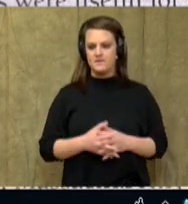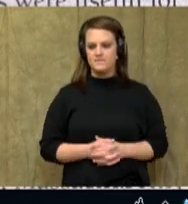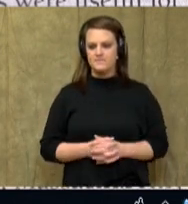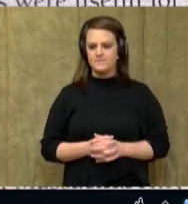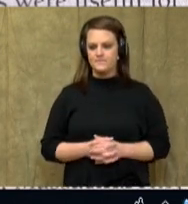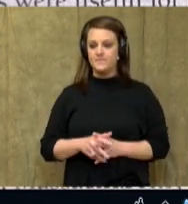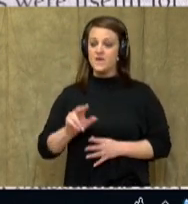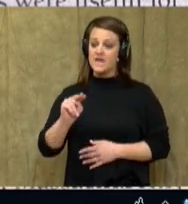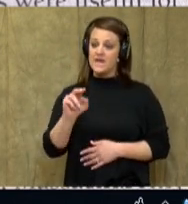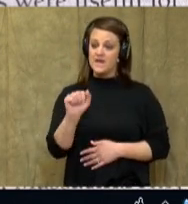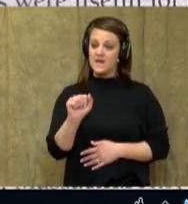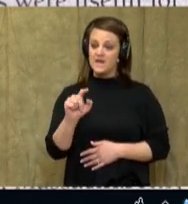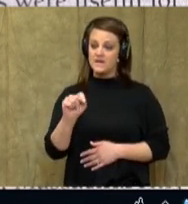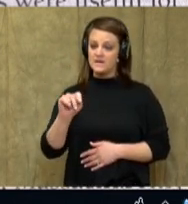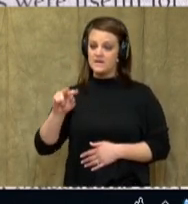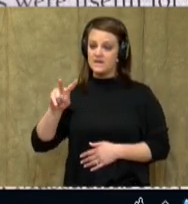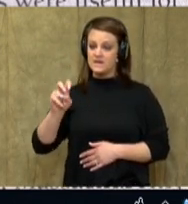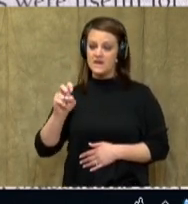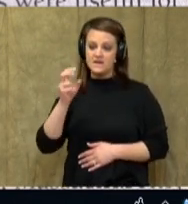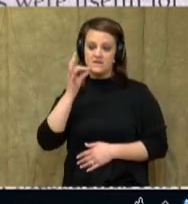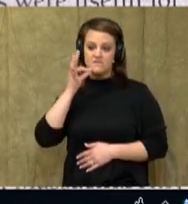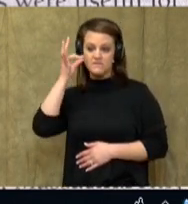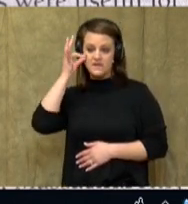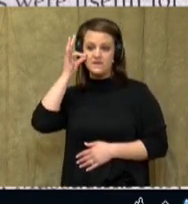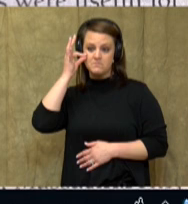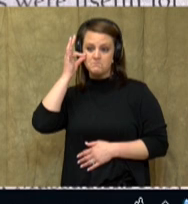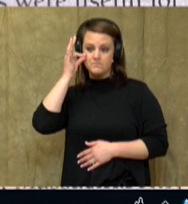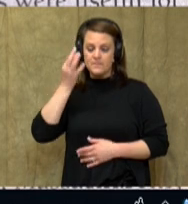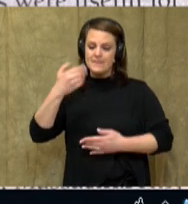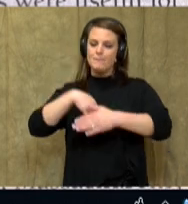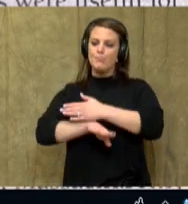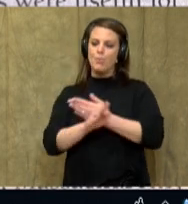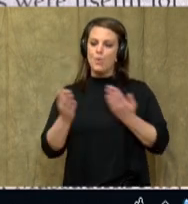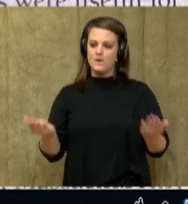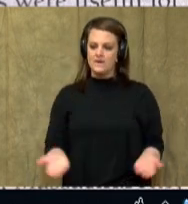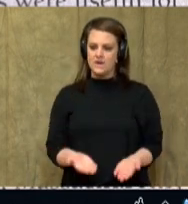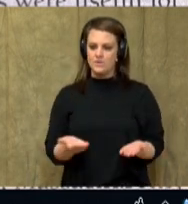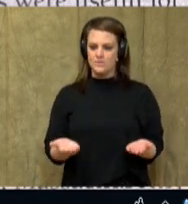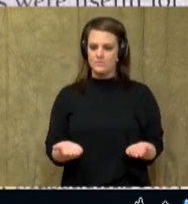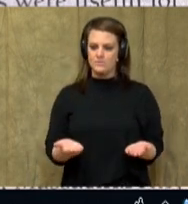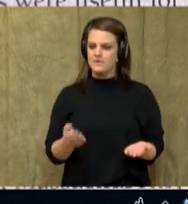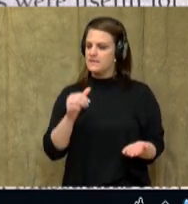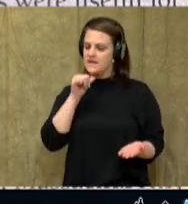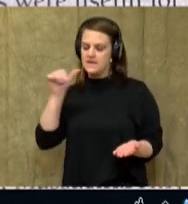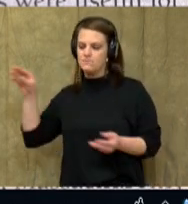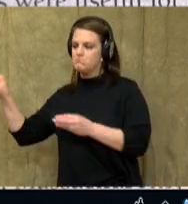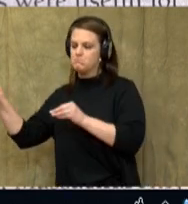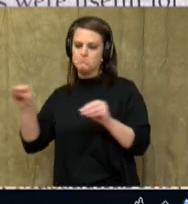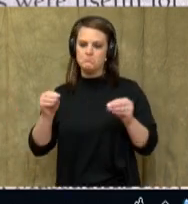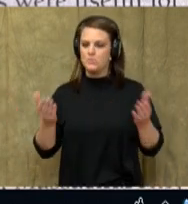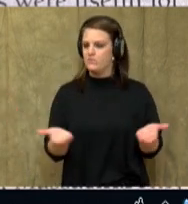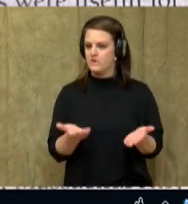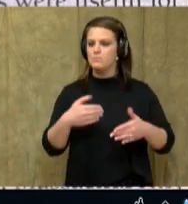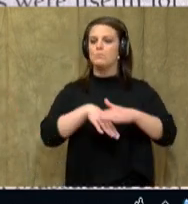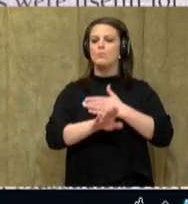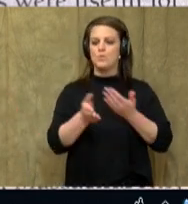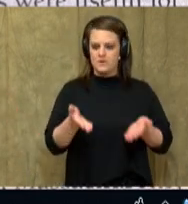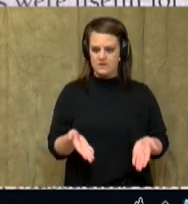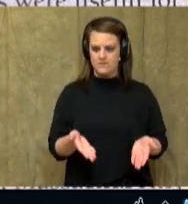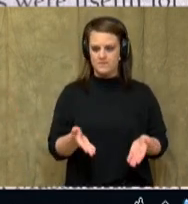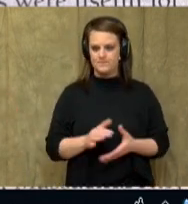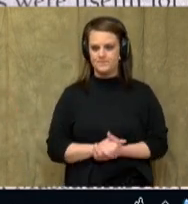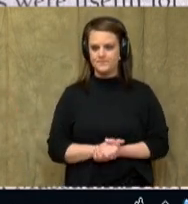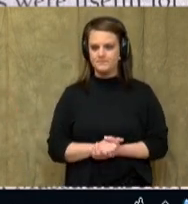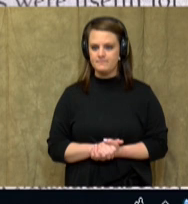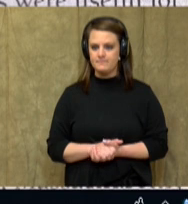the Native Americans were born here. They didn't migrate. And it even says what